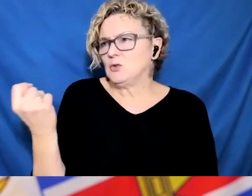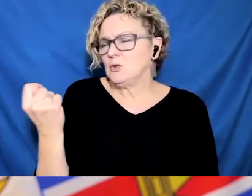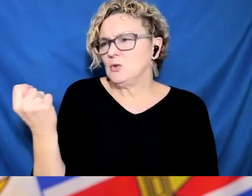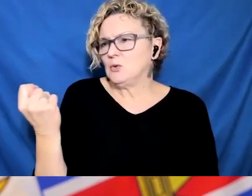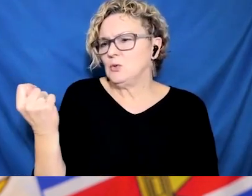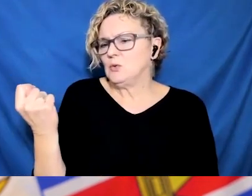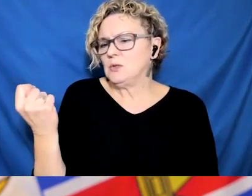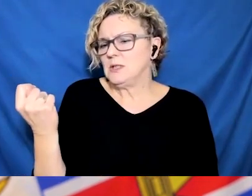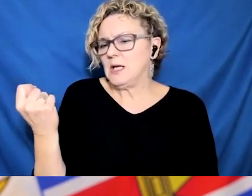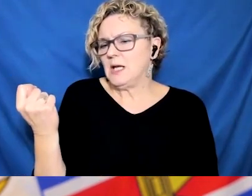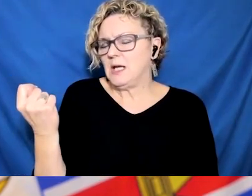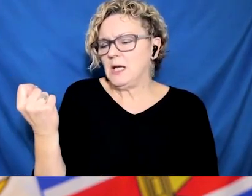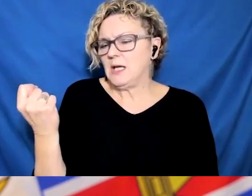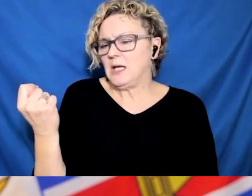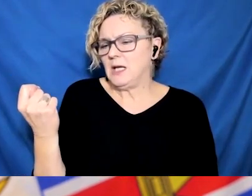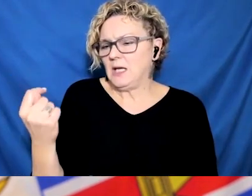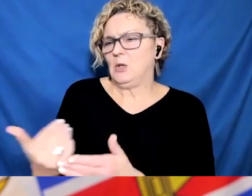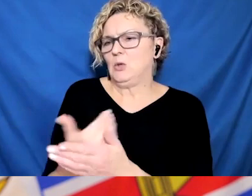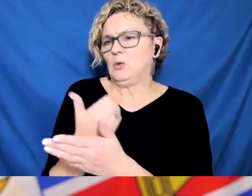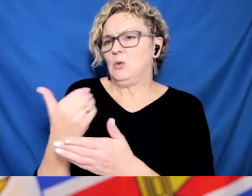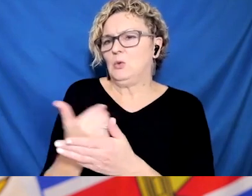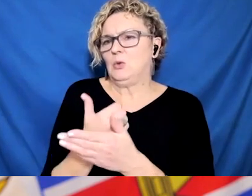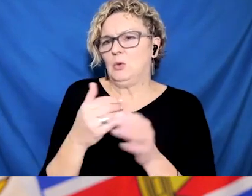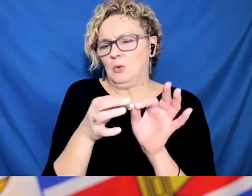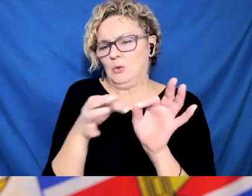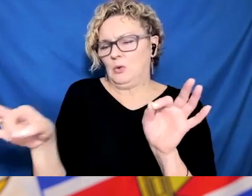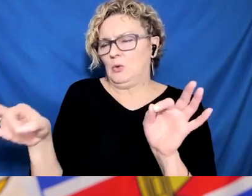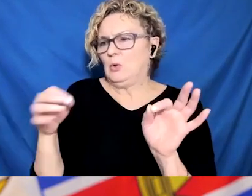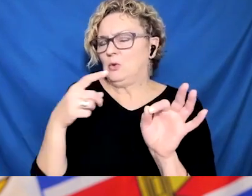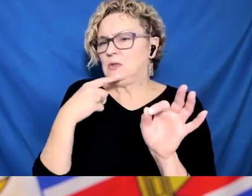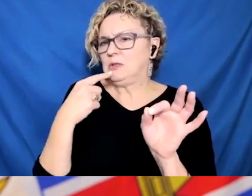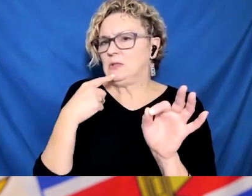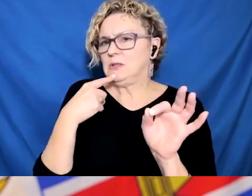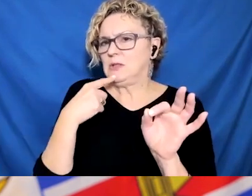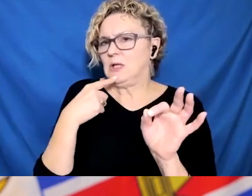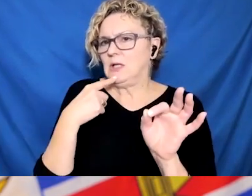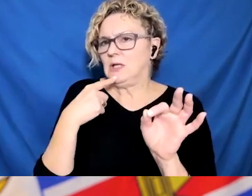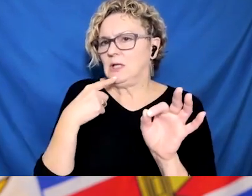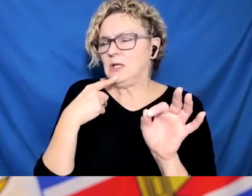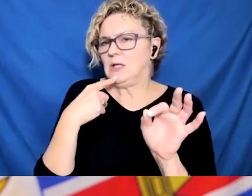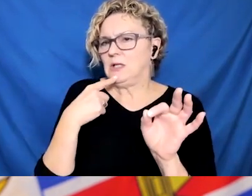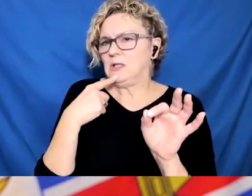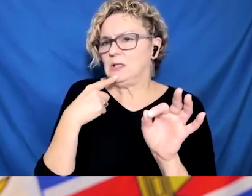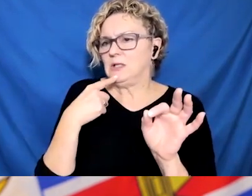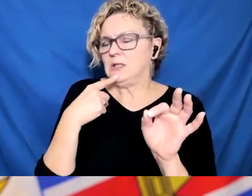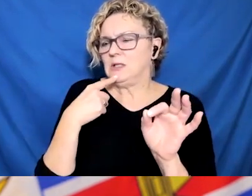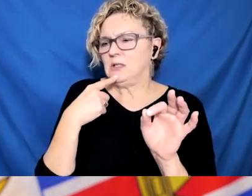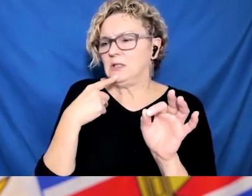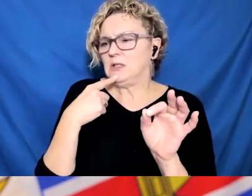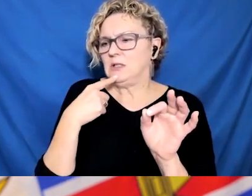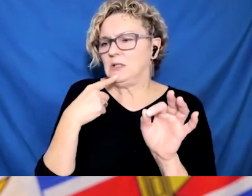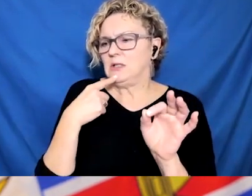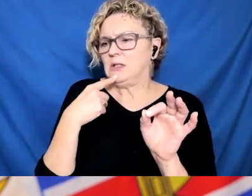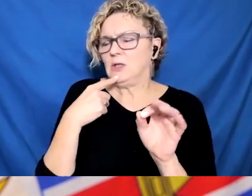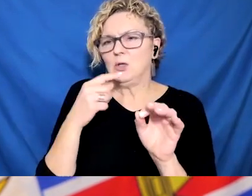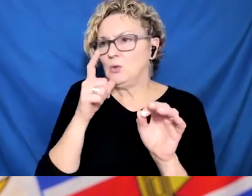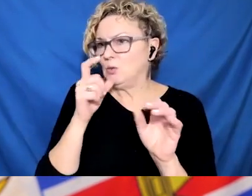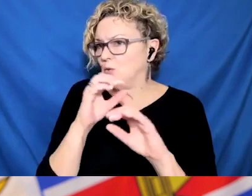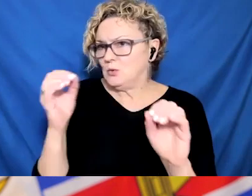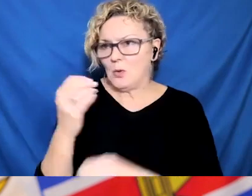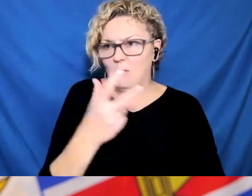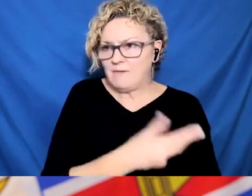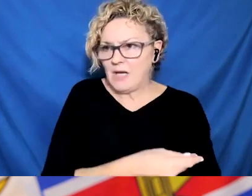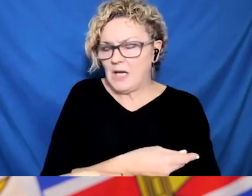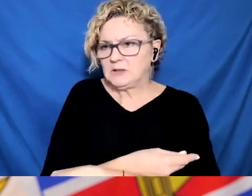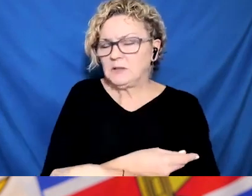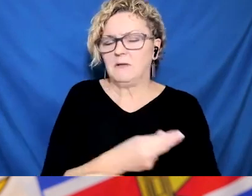your past statements and policy changes based on Omicron being milder? Dr. so I think I have tried to expunge